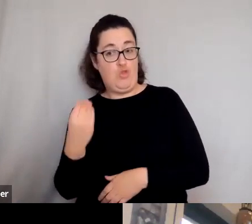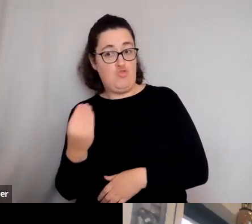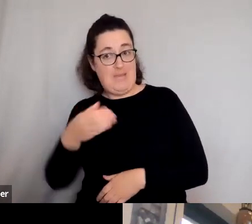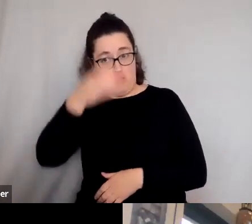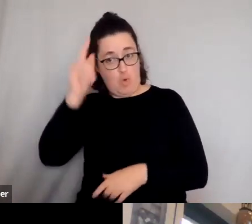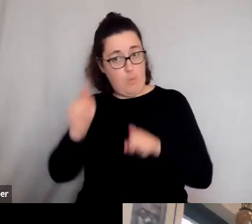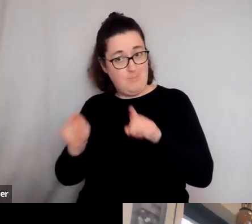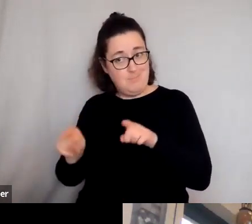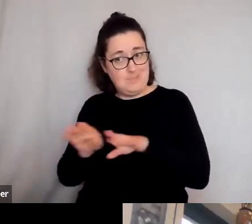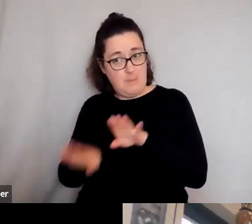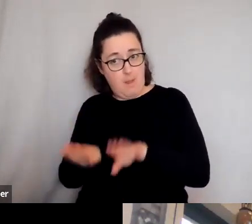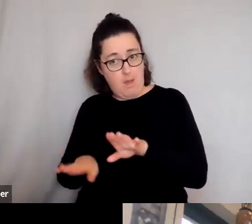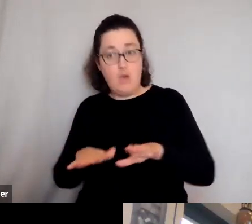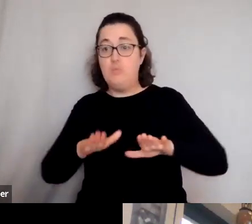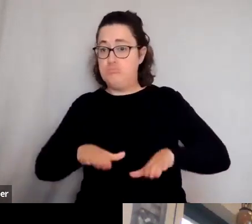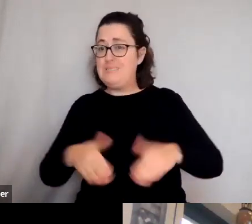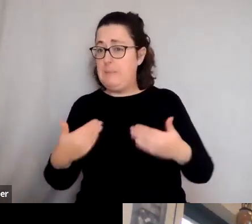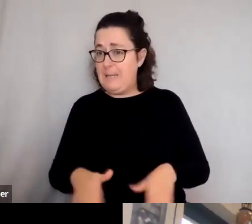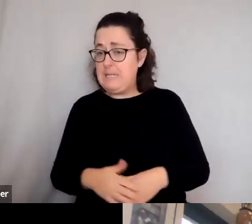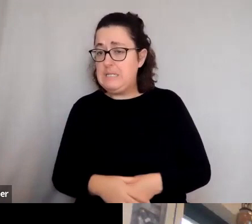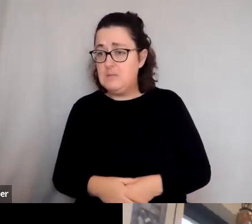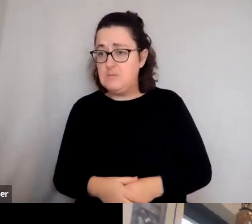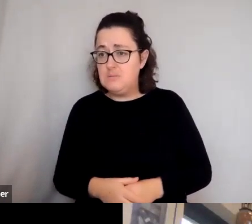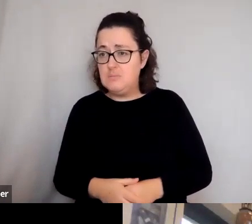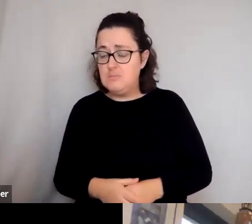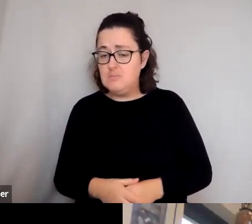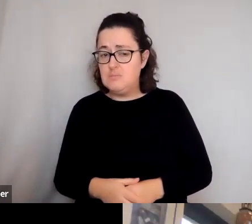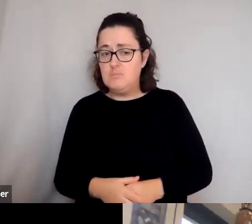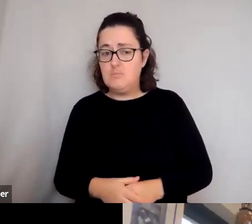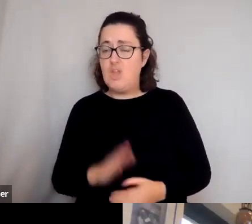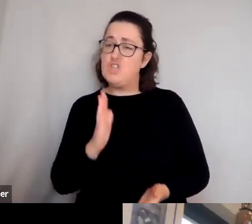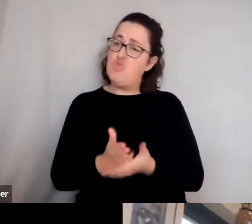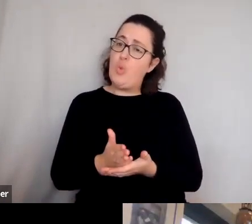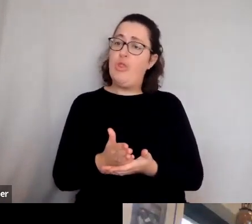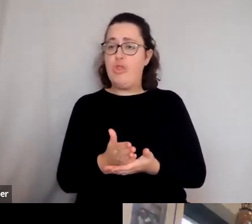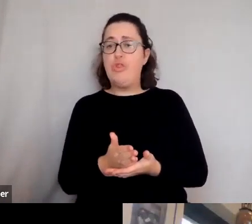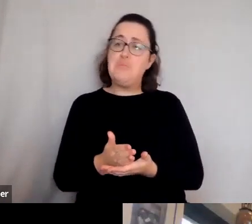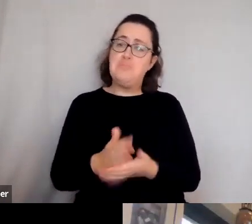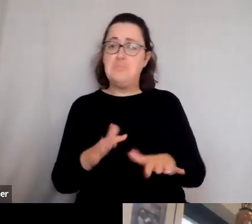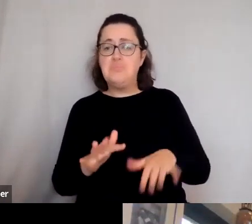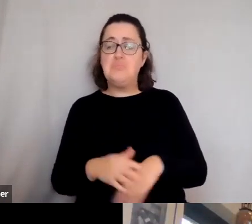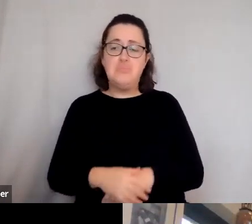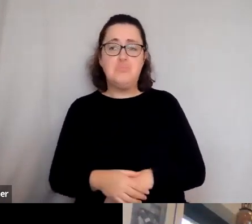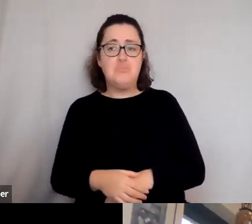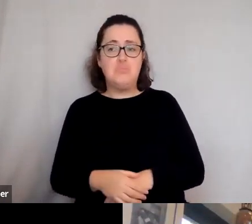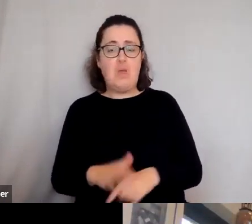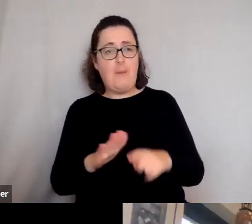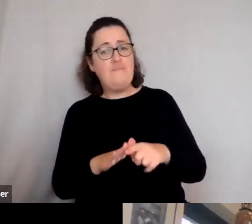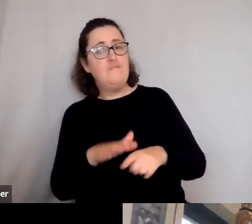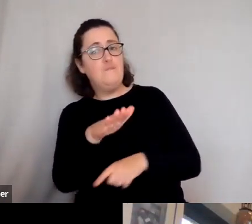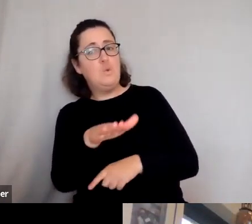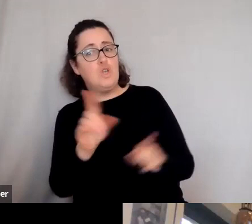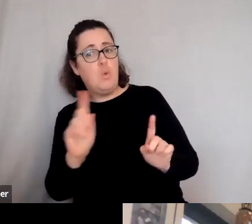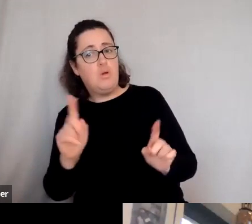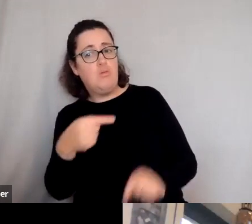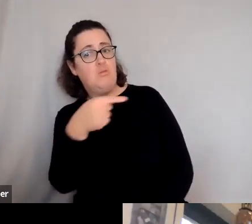And the Brits have done that. And it's always half true. And, you know, what's our guess for the future? That the